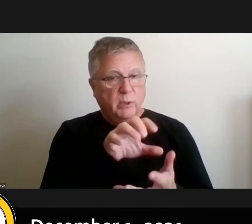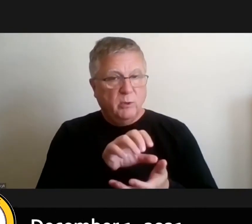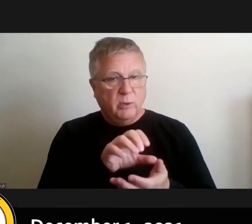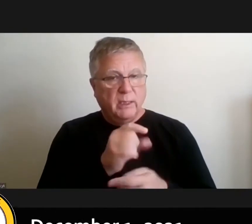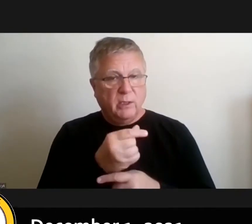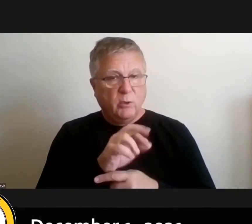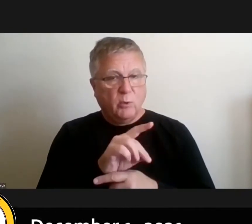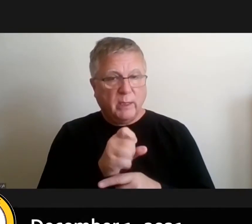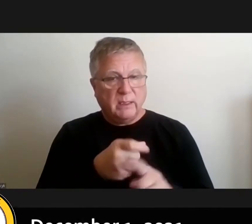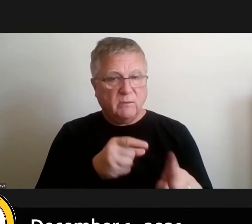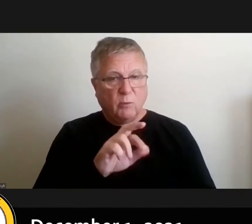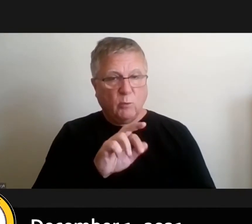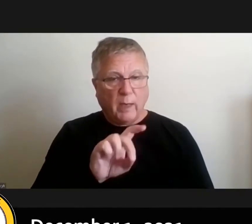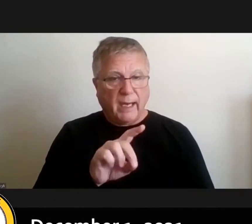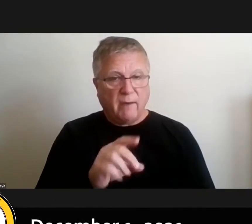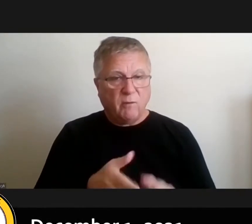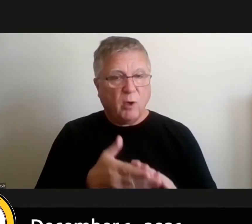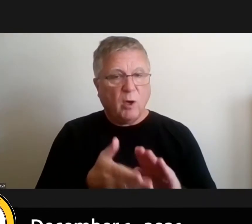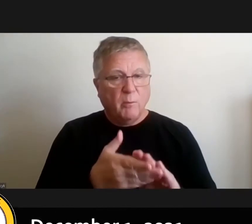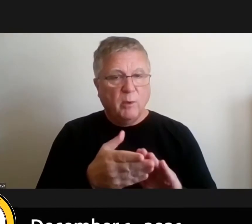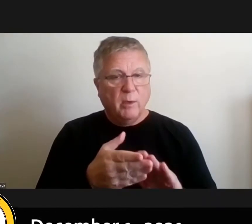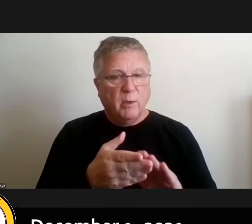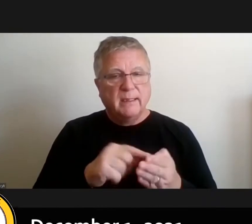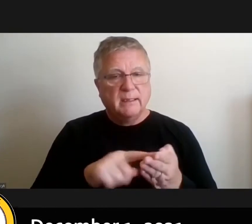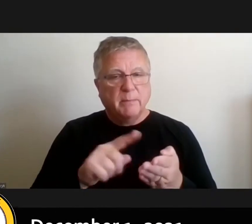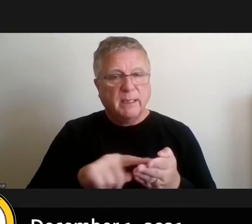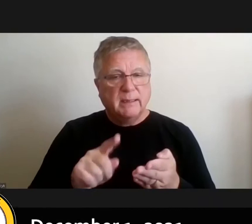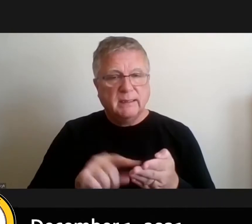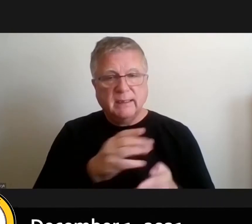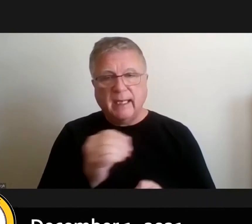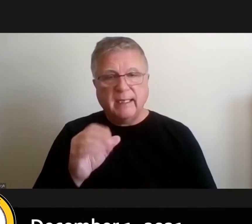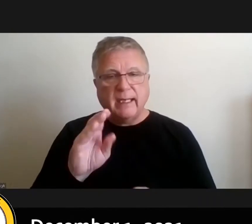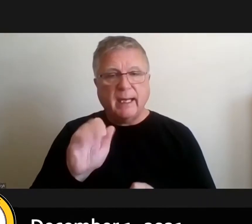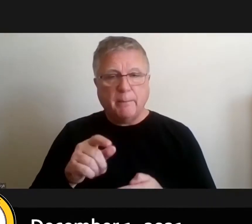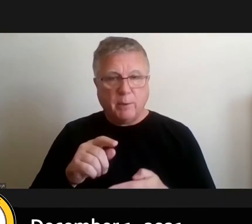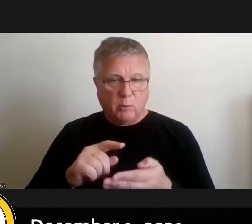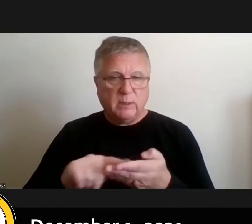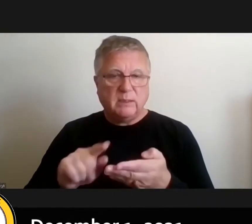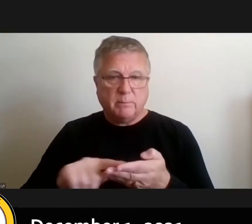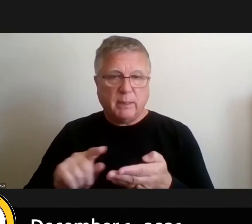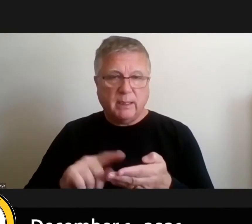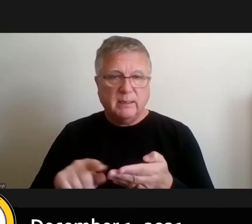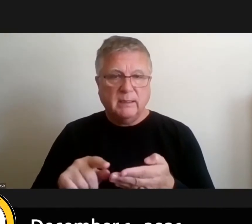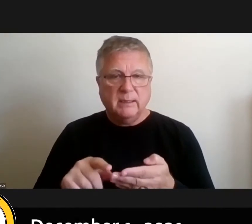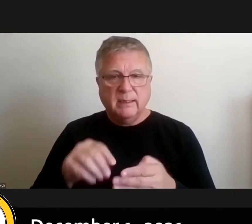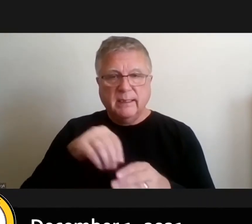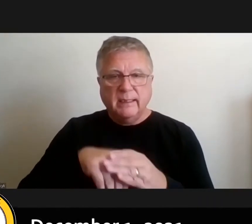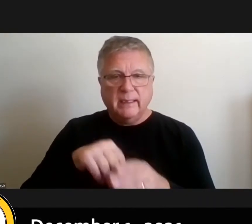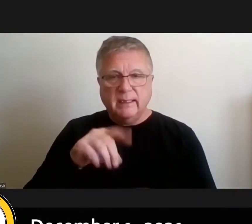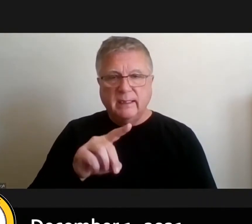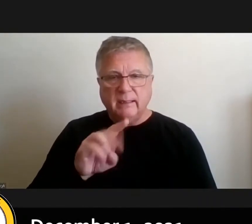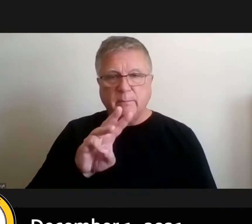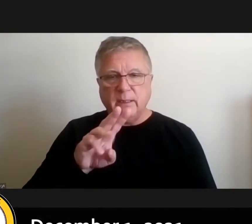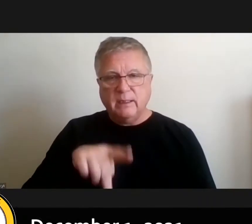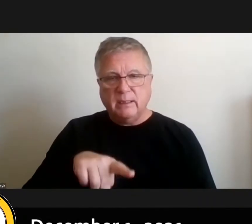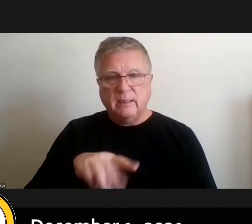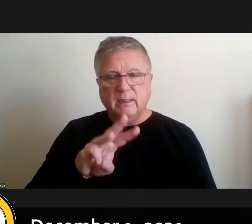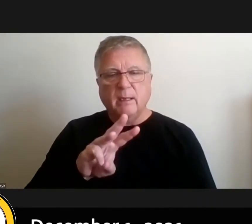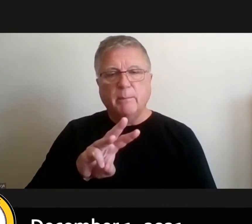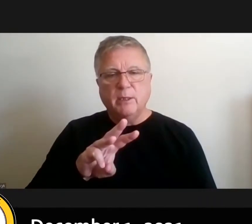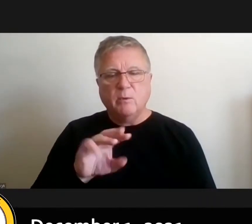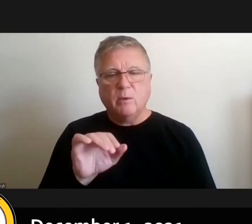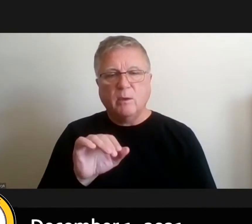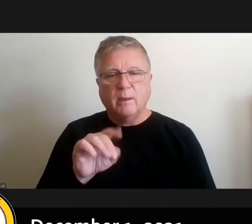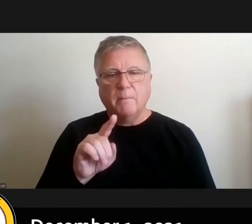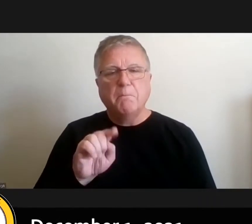for both operations operating expenses and capital expenses um that are housed within dpw and parks though um and those are those